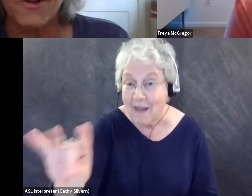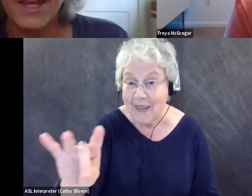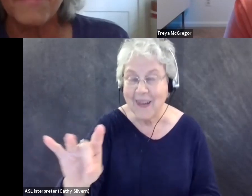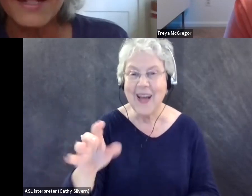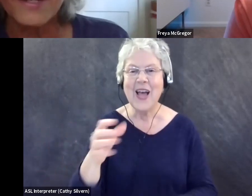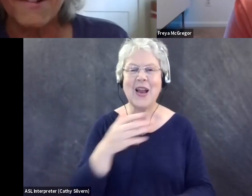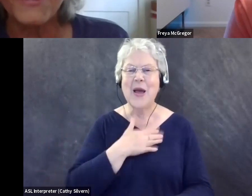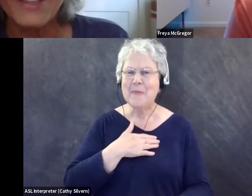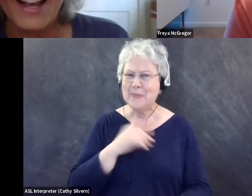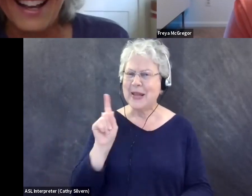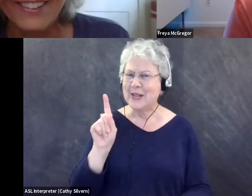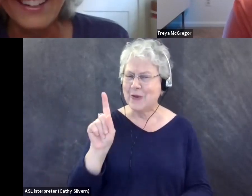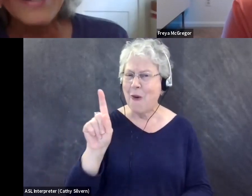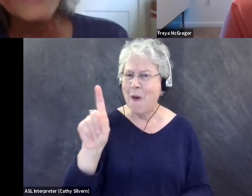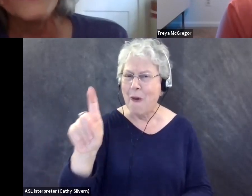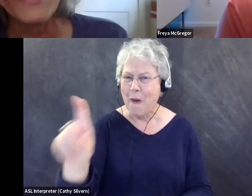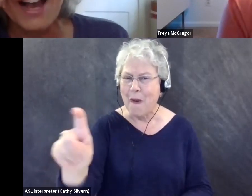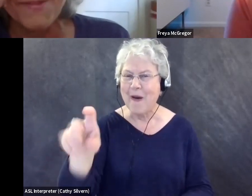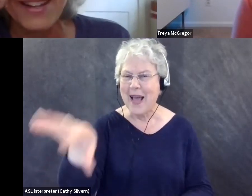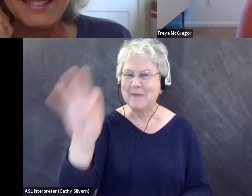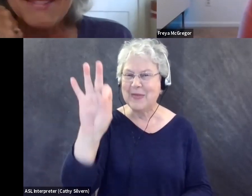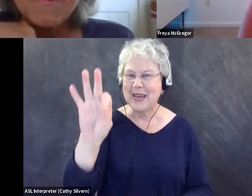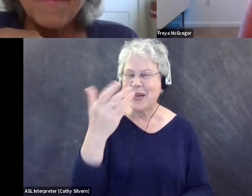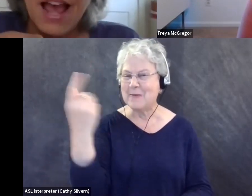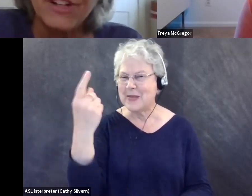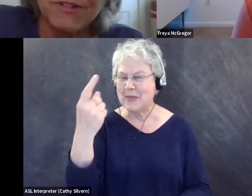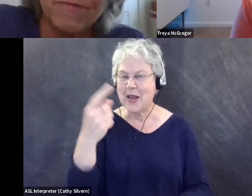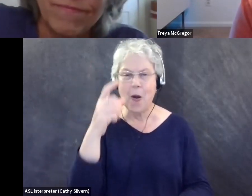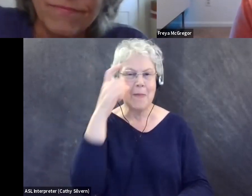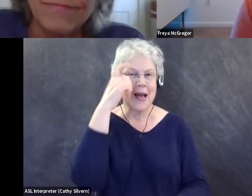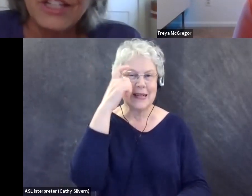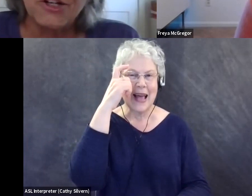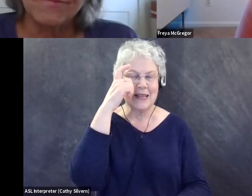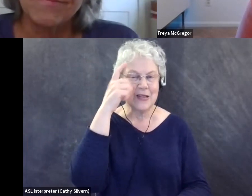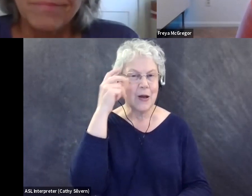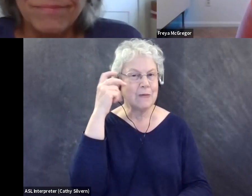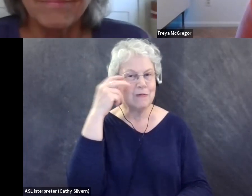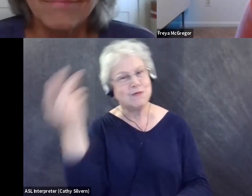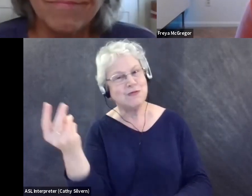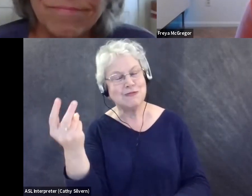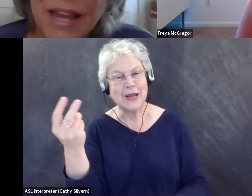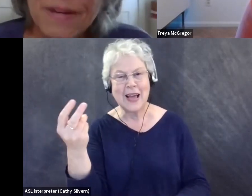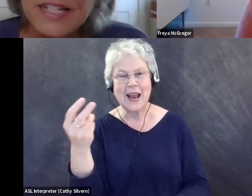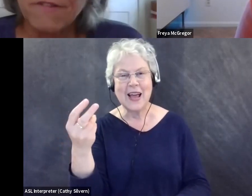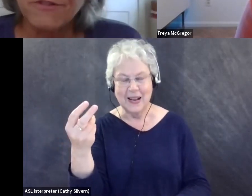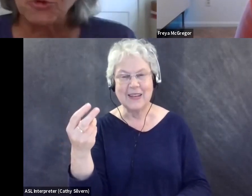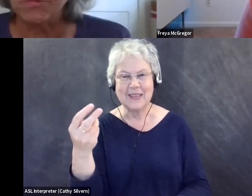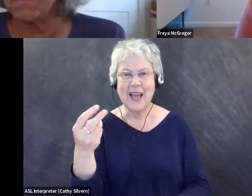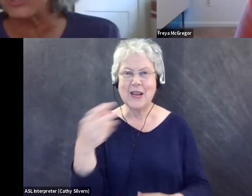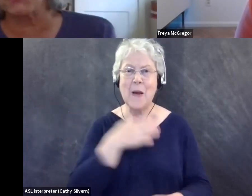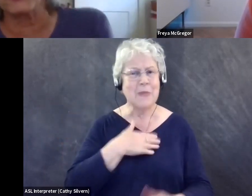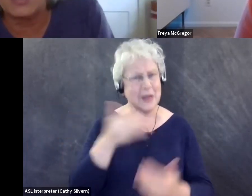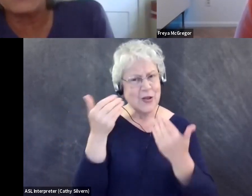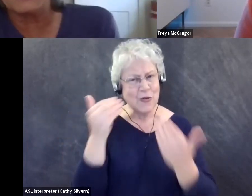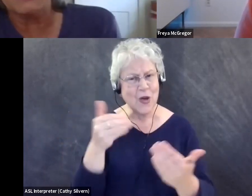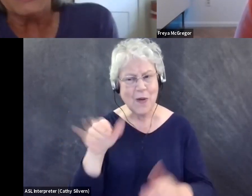please go get my stuff without me having to, you know, make myself too